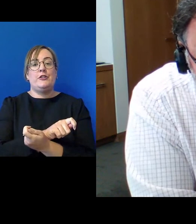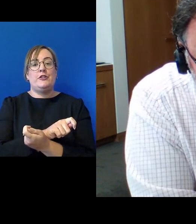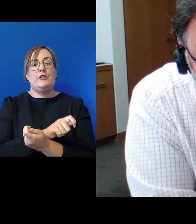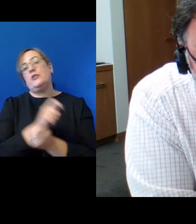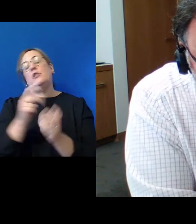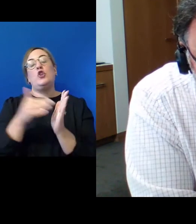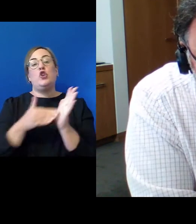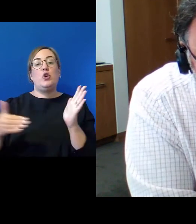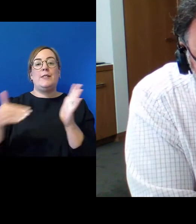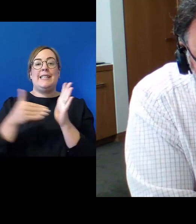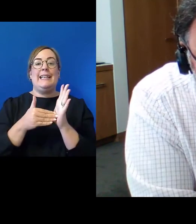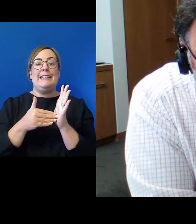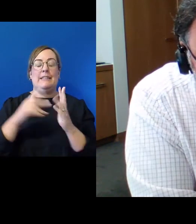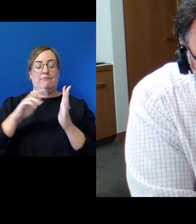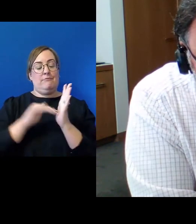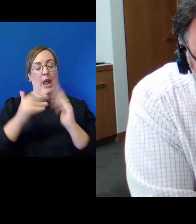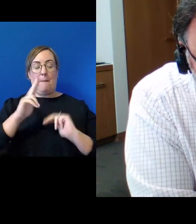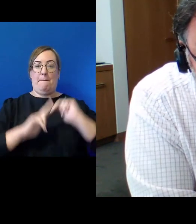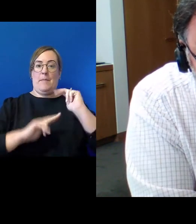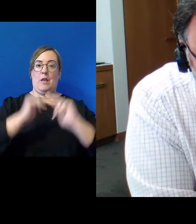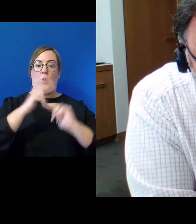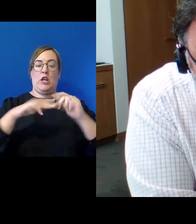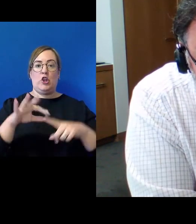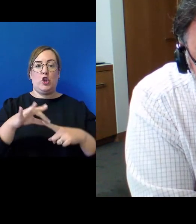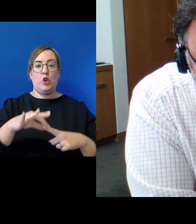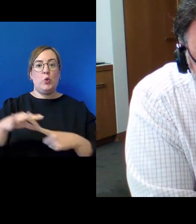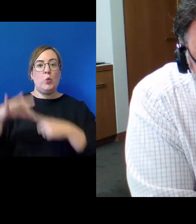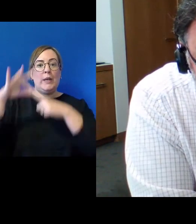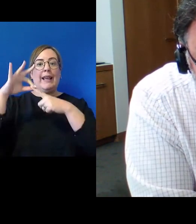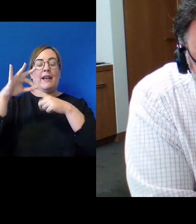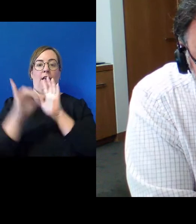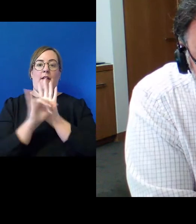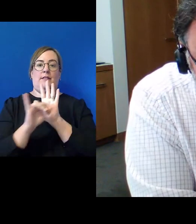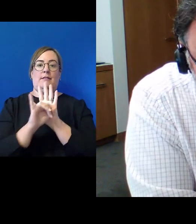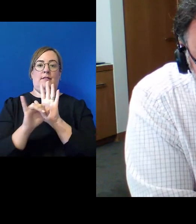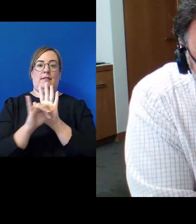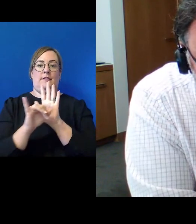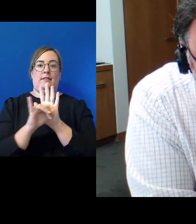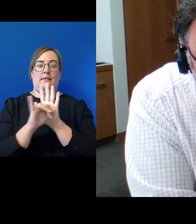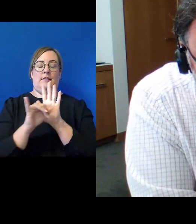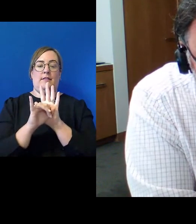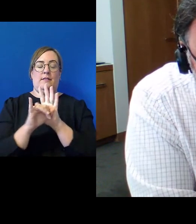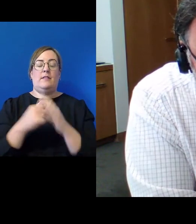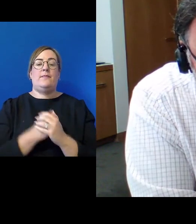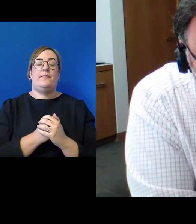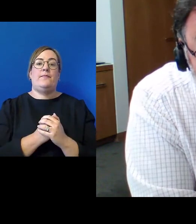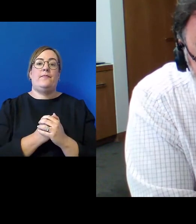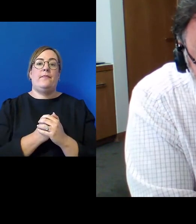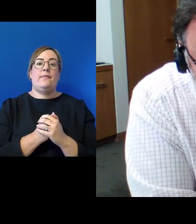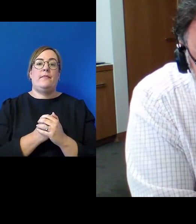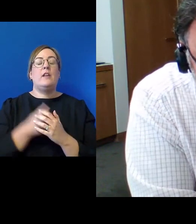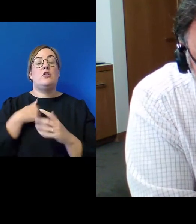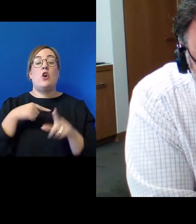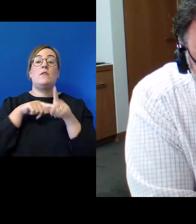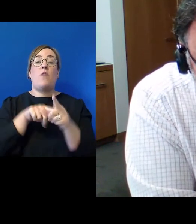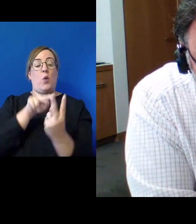organically building a new and unique national identity. It will, we suggest, come to be based on two things,